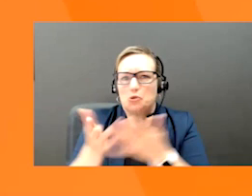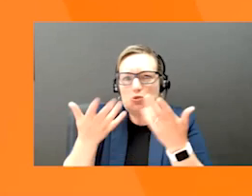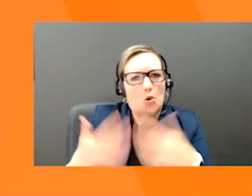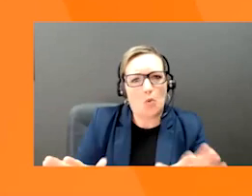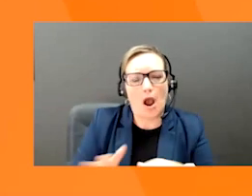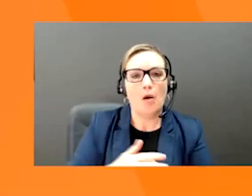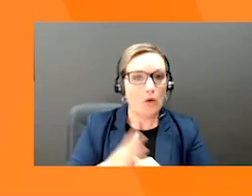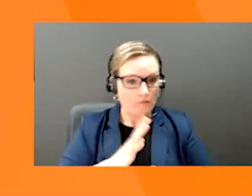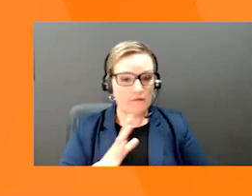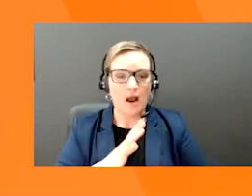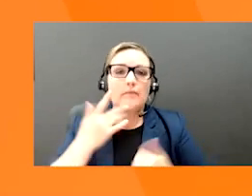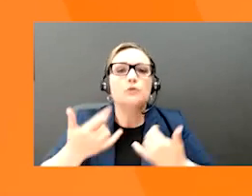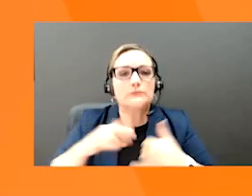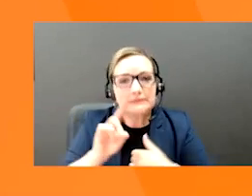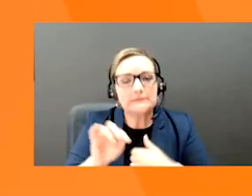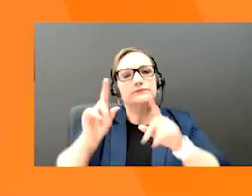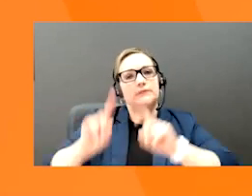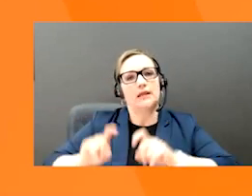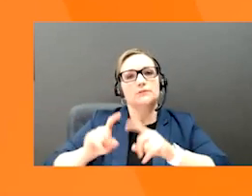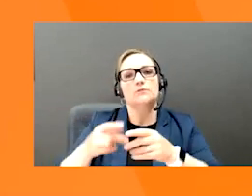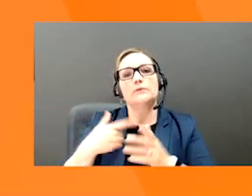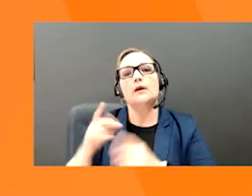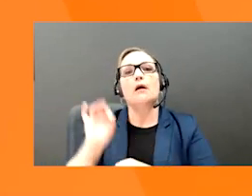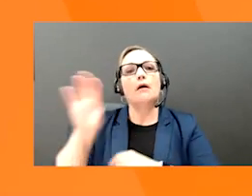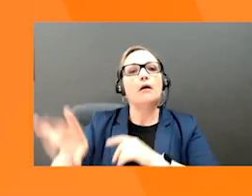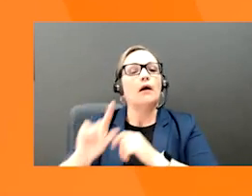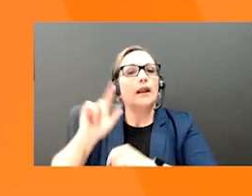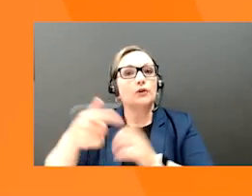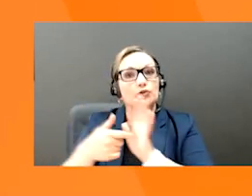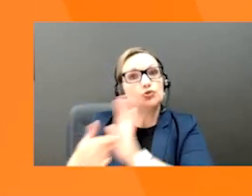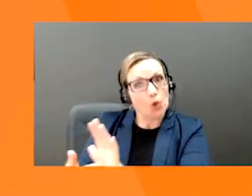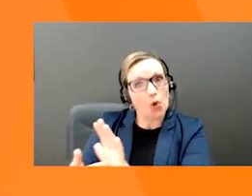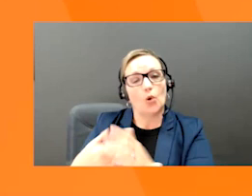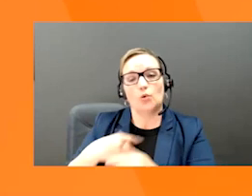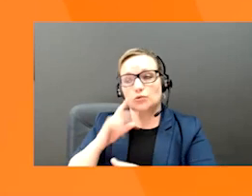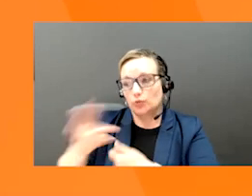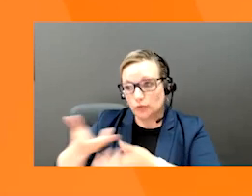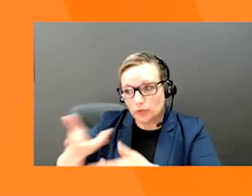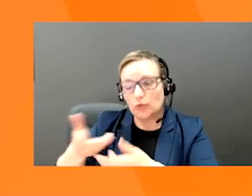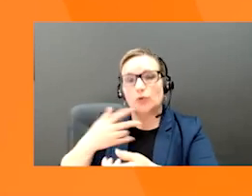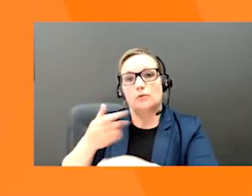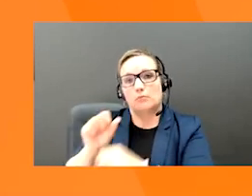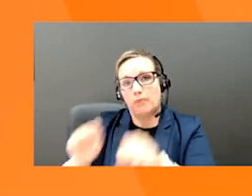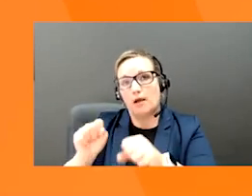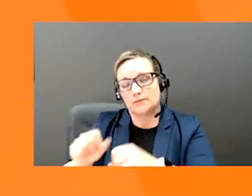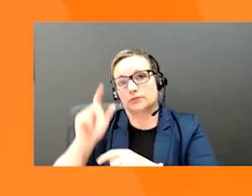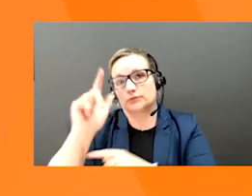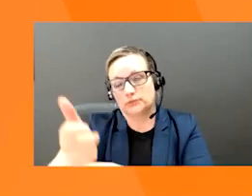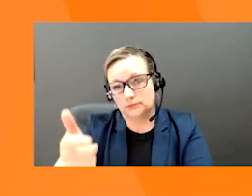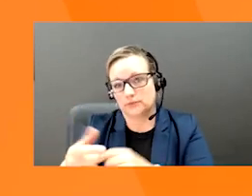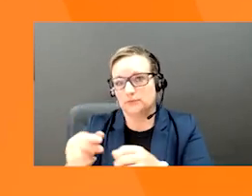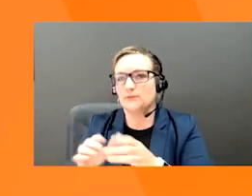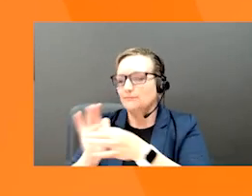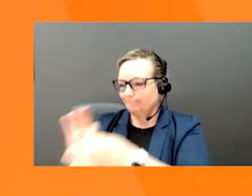trial, it shows them you're open to work with them, and it can result in a really great opportunity to